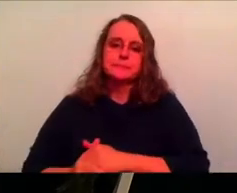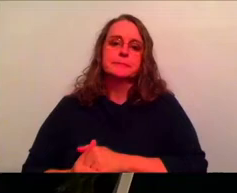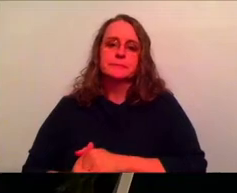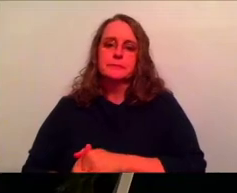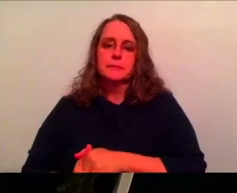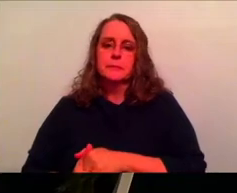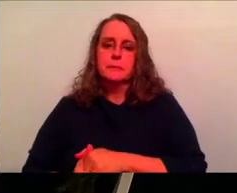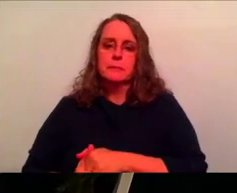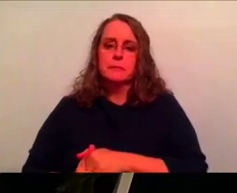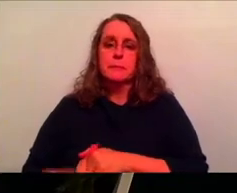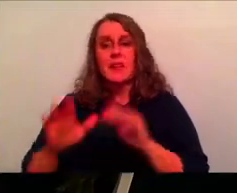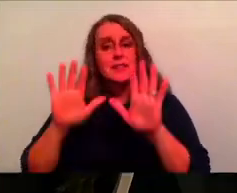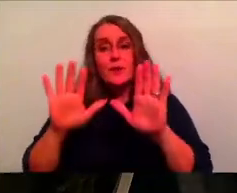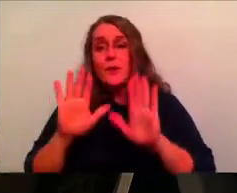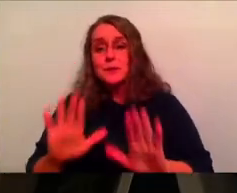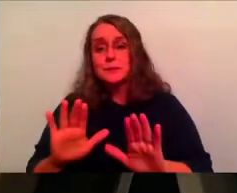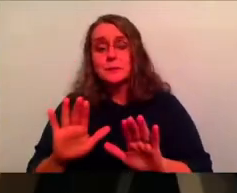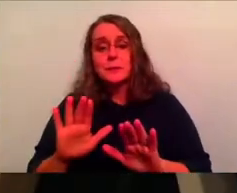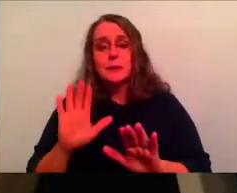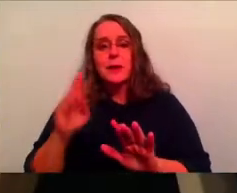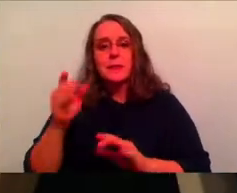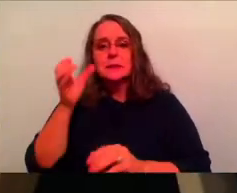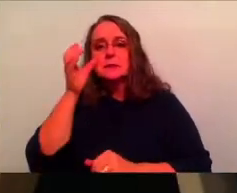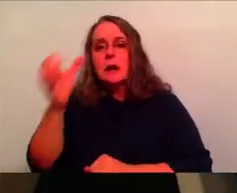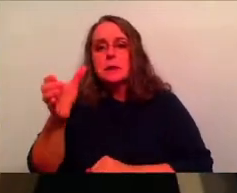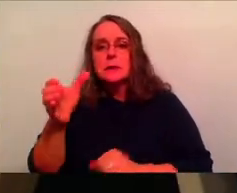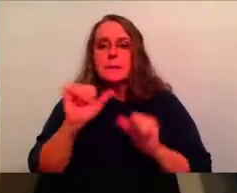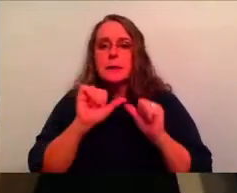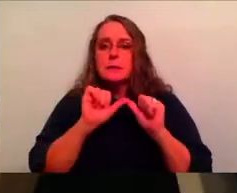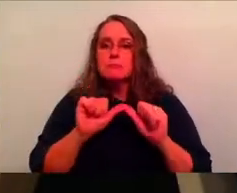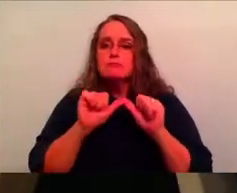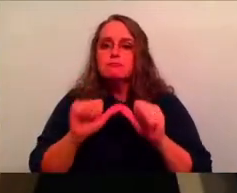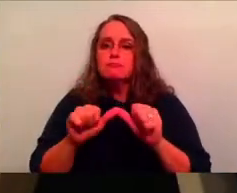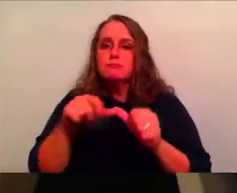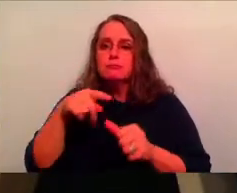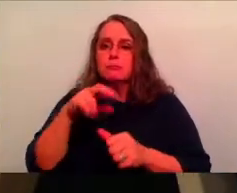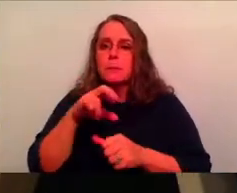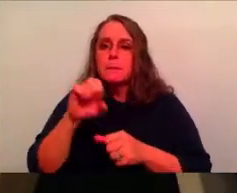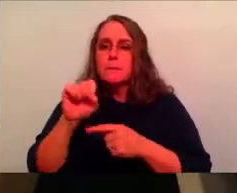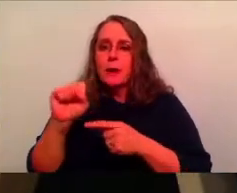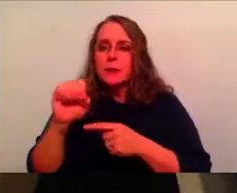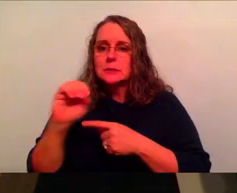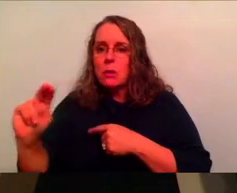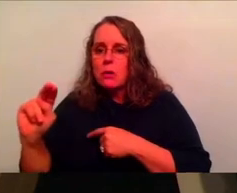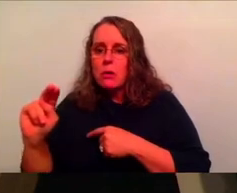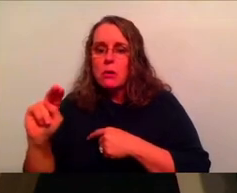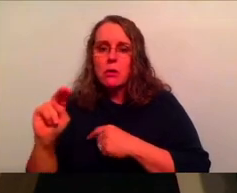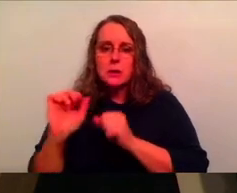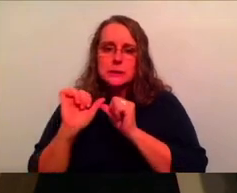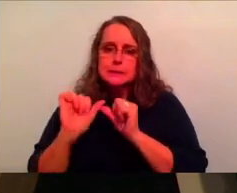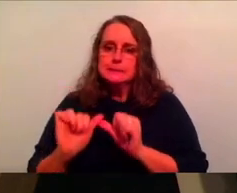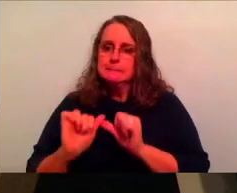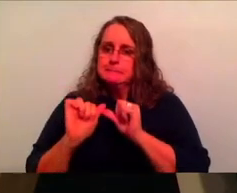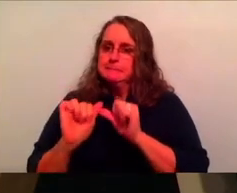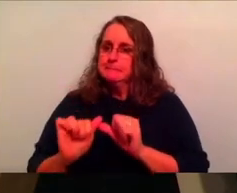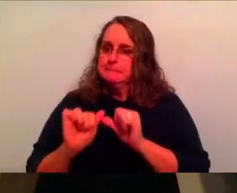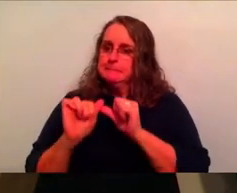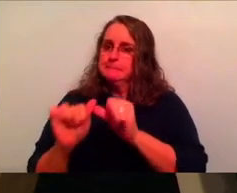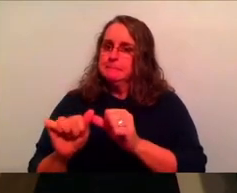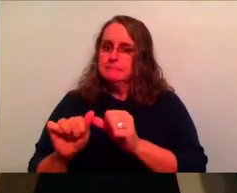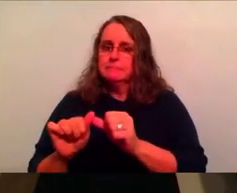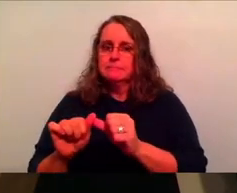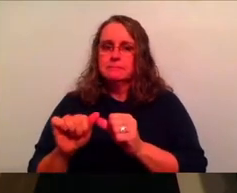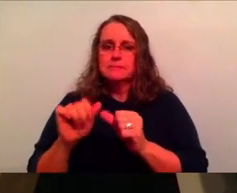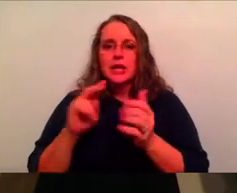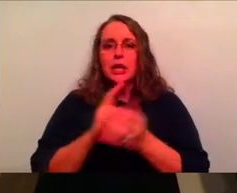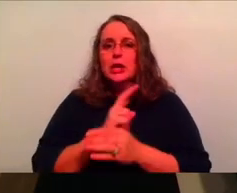and it's awesome. It's this idea of pressing on. I really like Paul cause he talks a lot about like, he uses a lot of analogies, uh, using